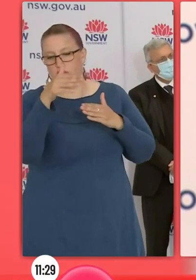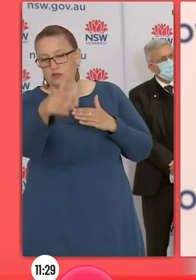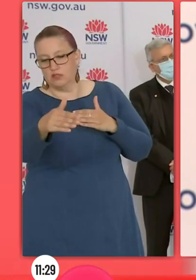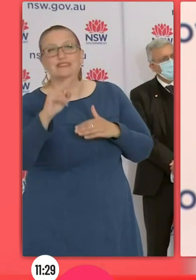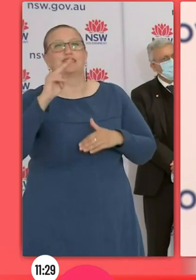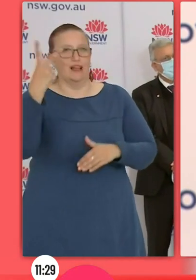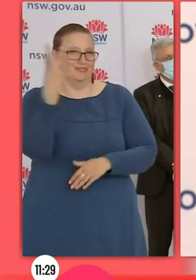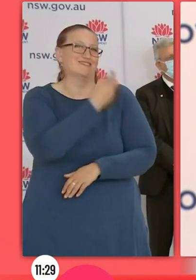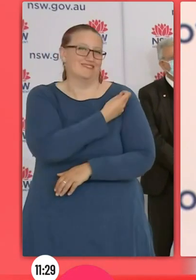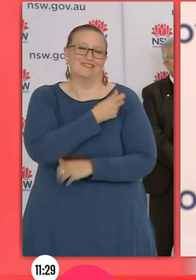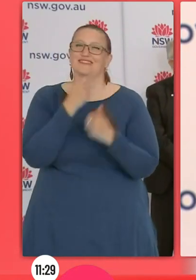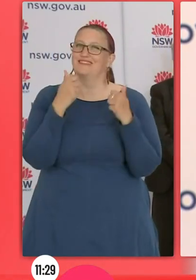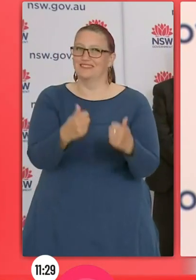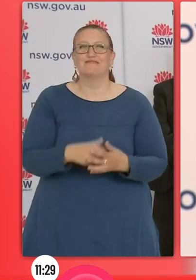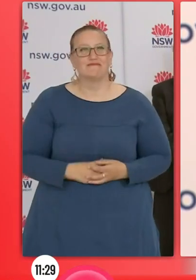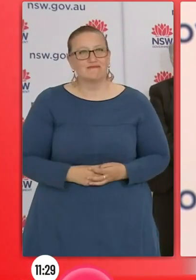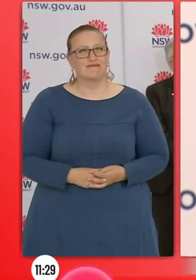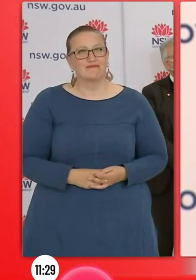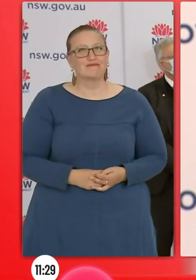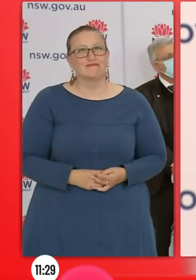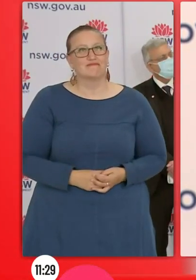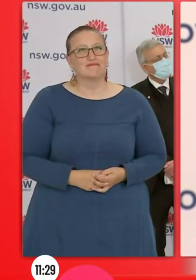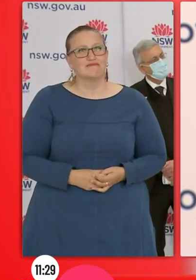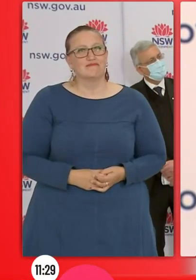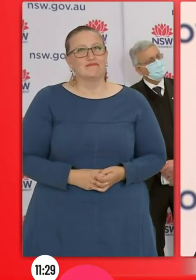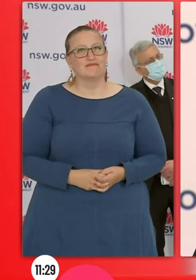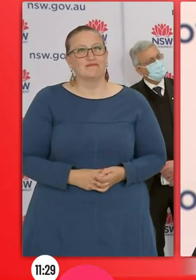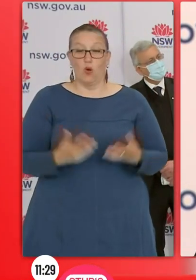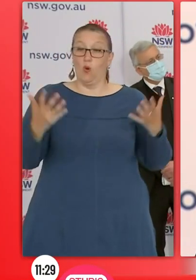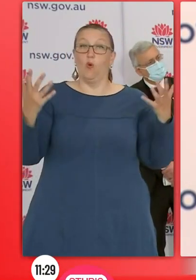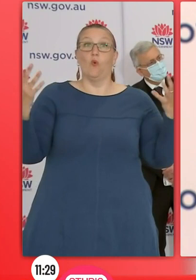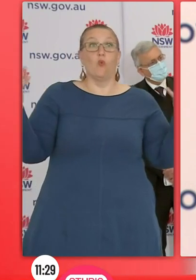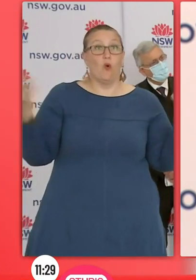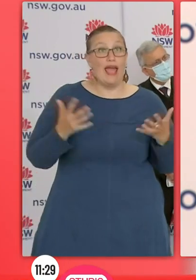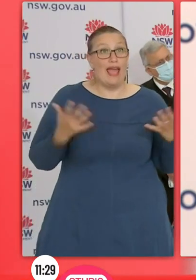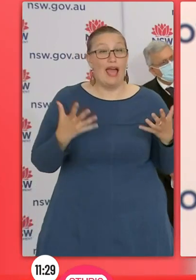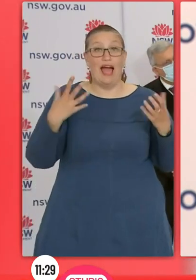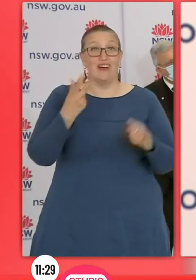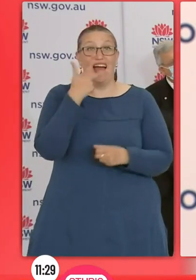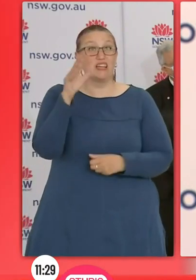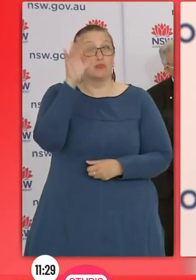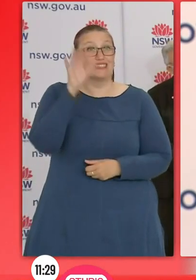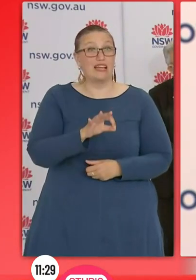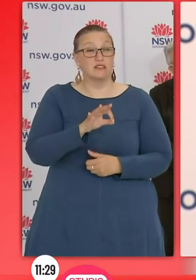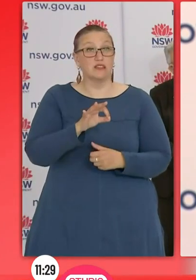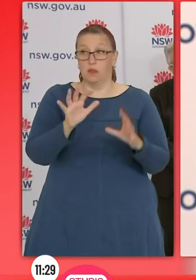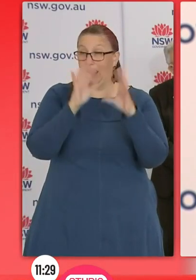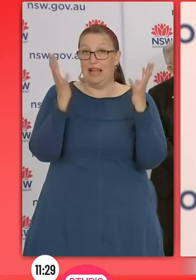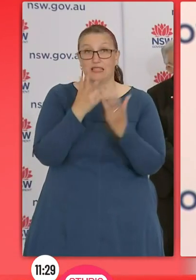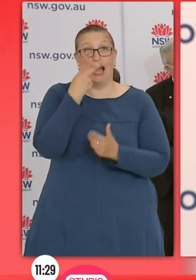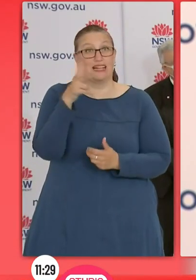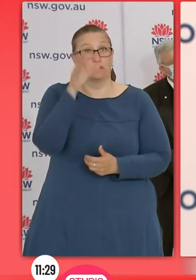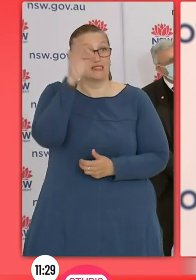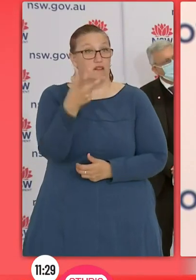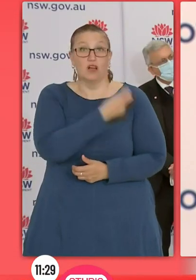for the second dose. And that gives us, there's not a lot of, I think the only two places on the planet are Malta and Singapore that have 80 per cent double dose